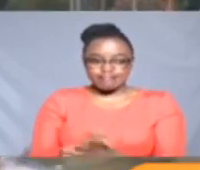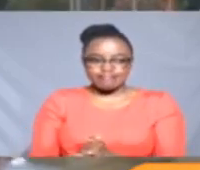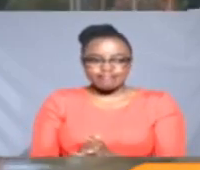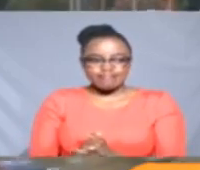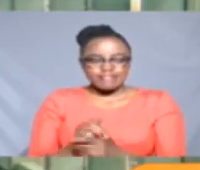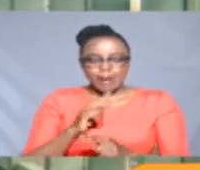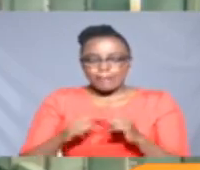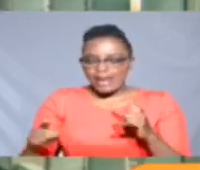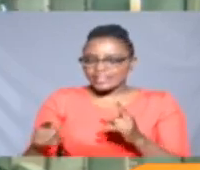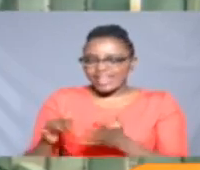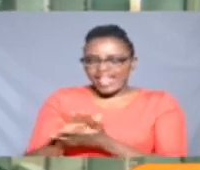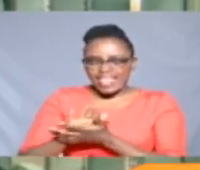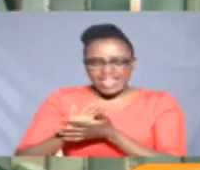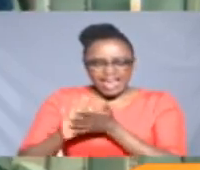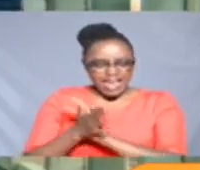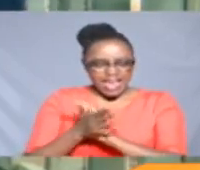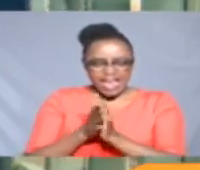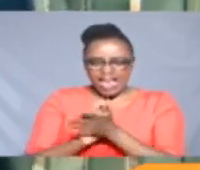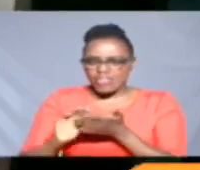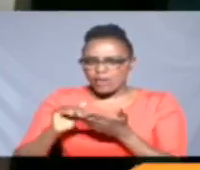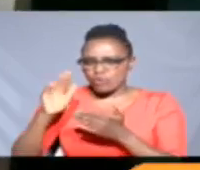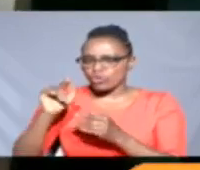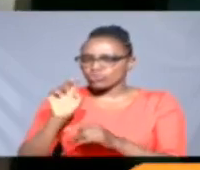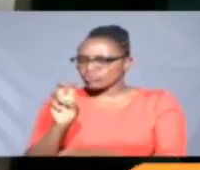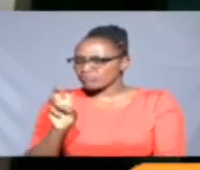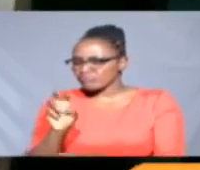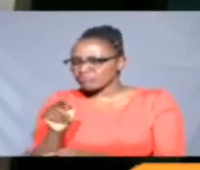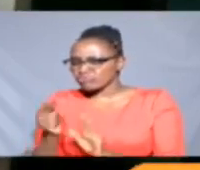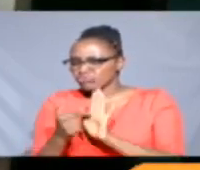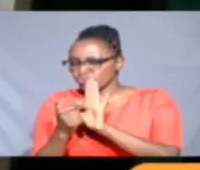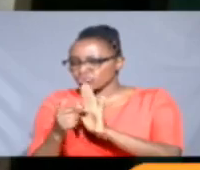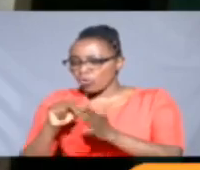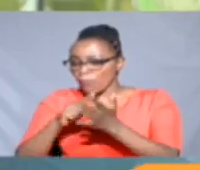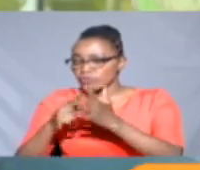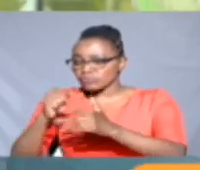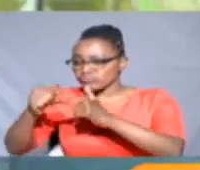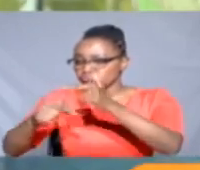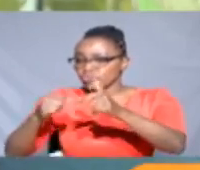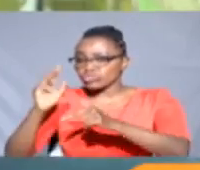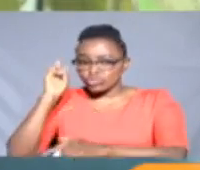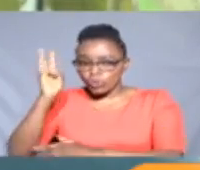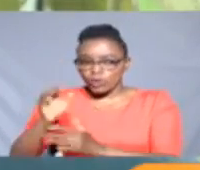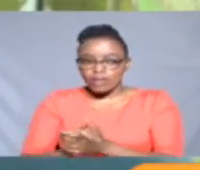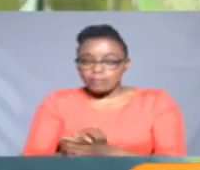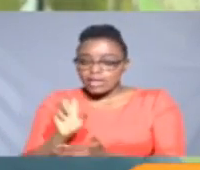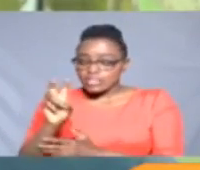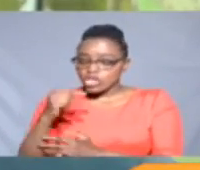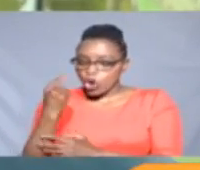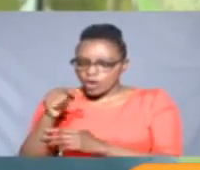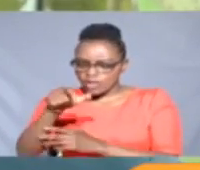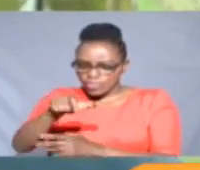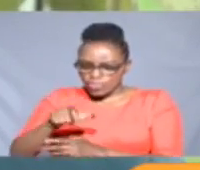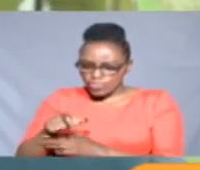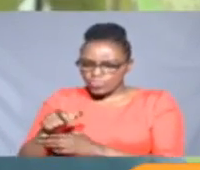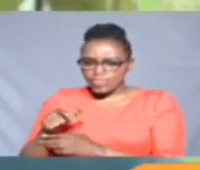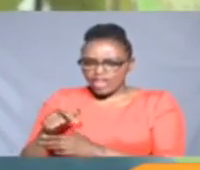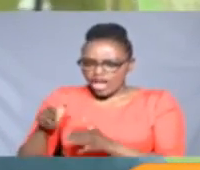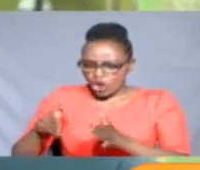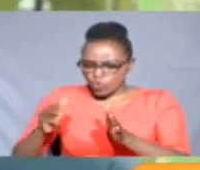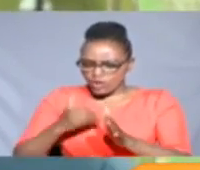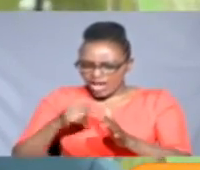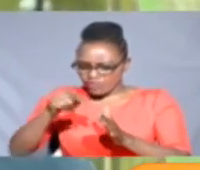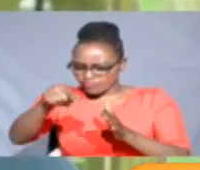But on ground zero, nothing much to suggest the project is still alive. We say we have done marking of the road,